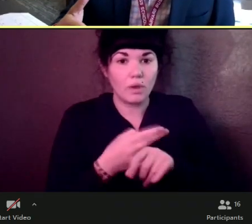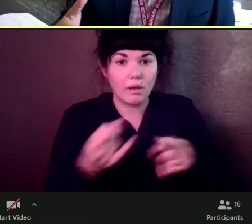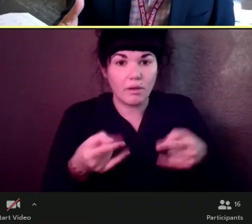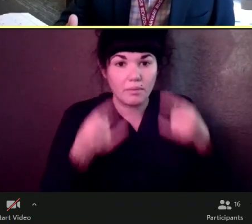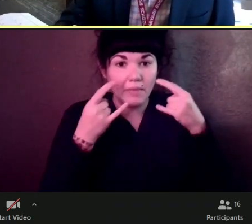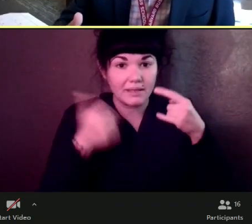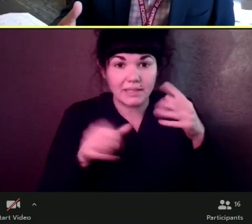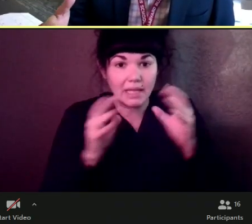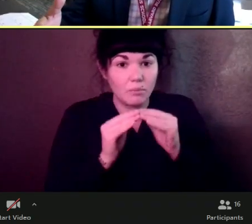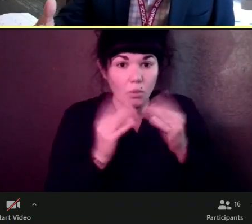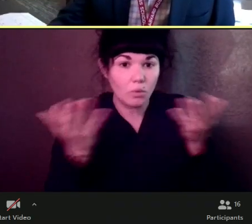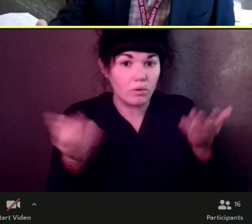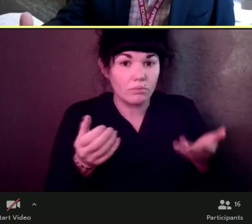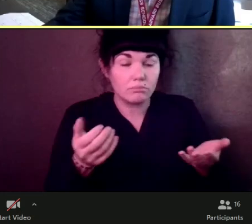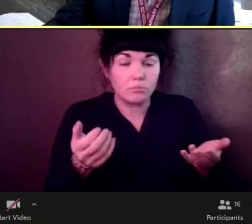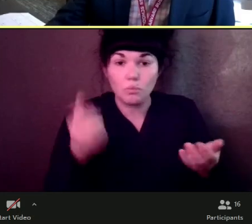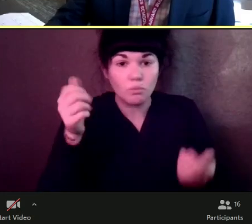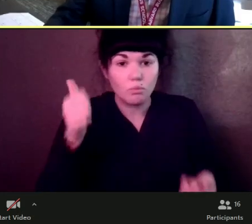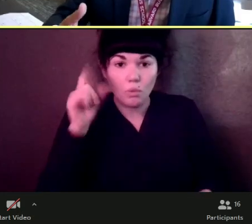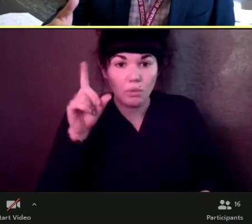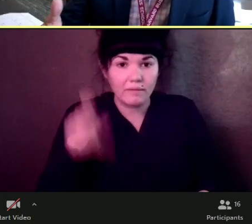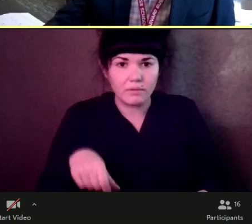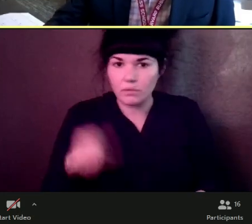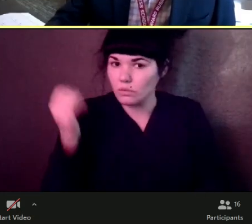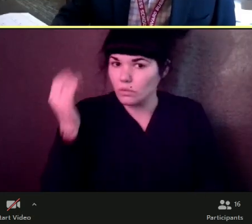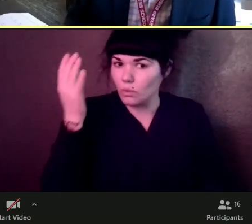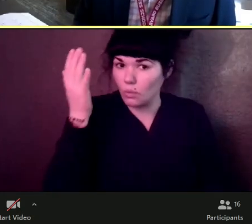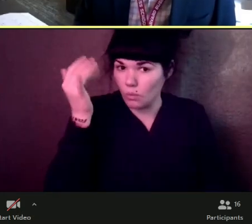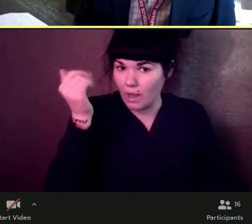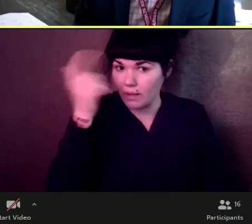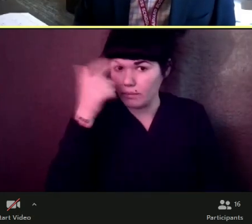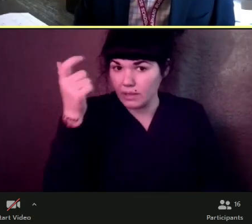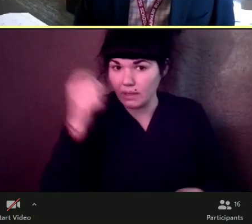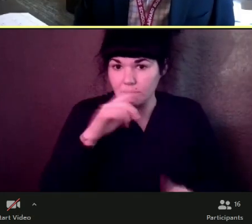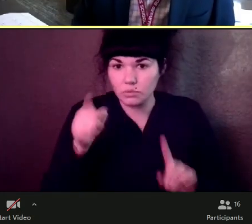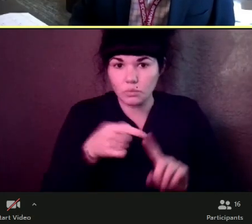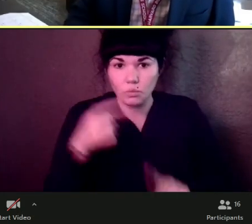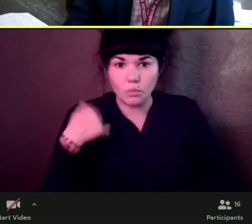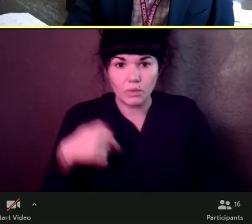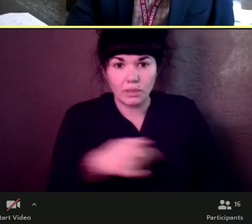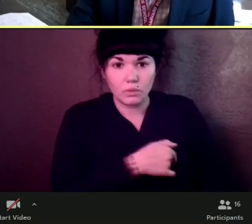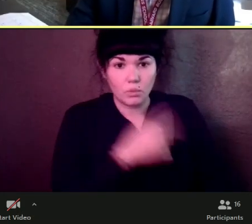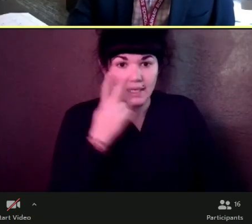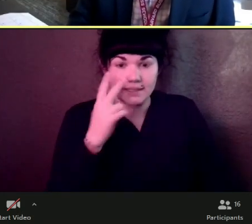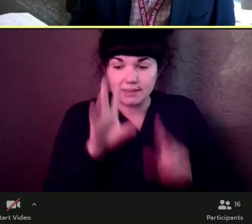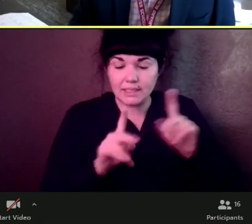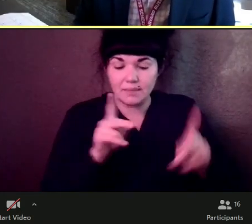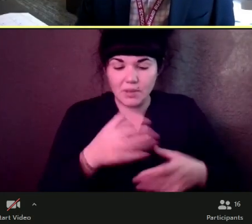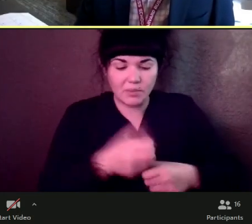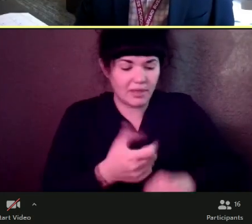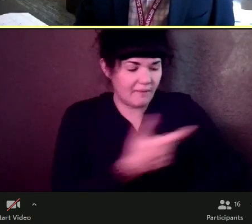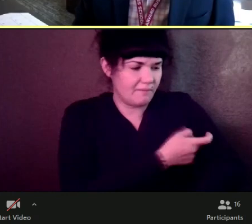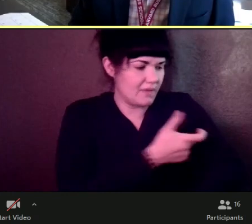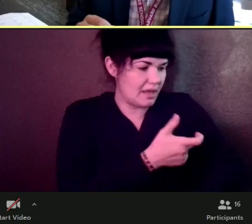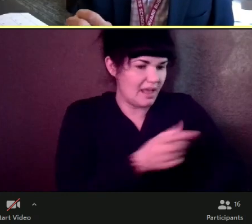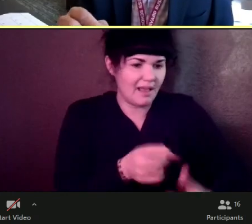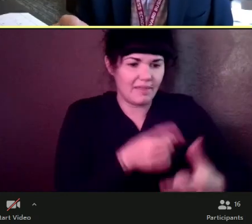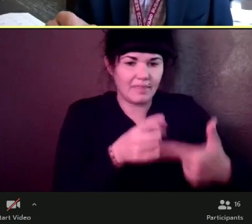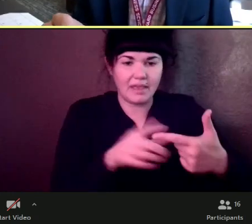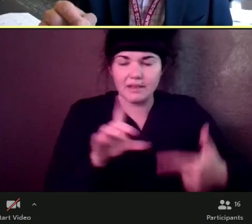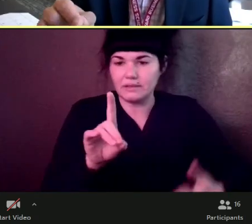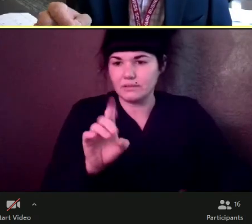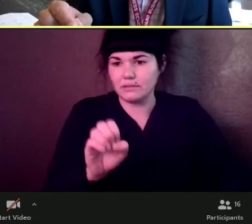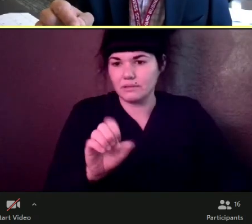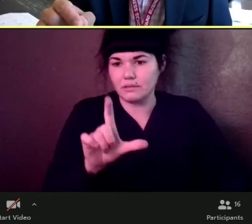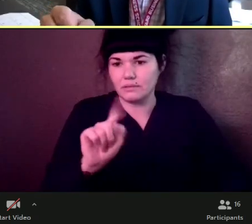as we see individuals vaccinated and see more of the Delta variant spreading, we're